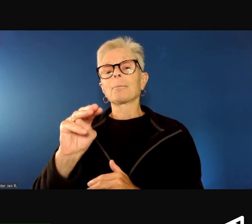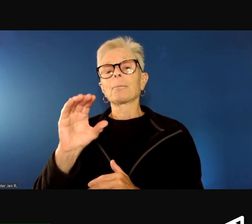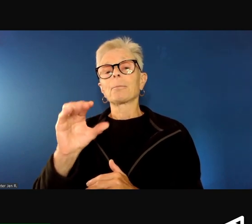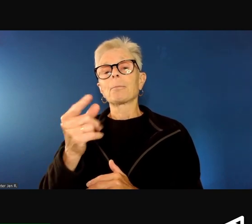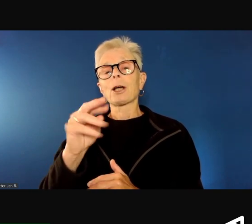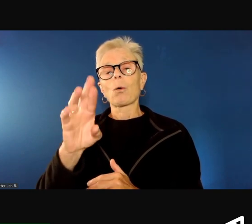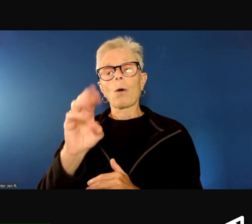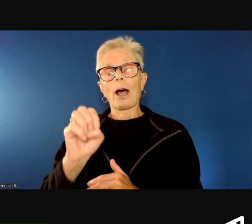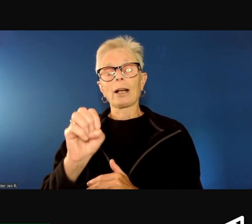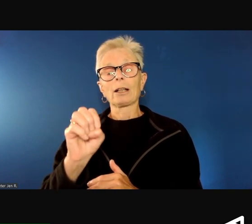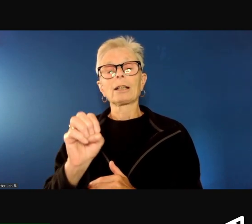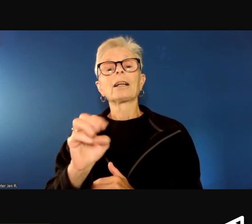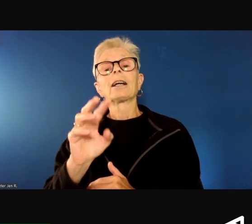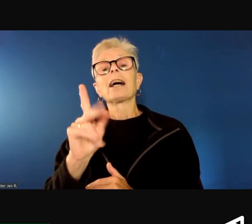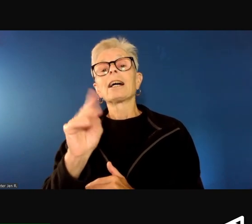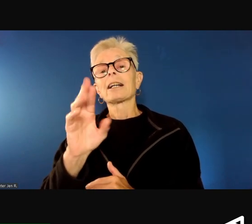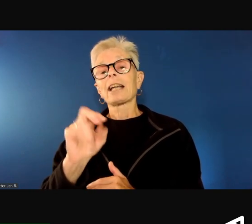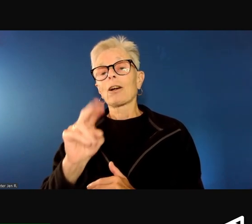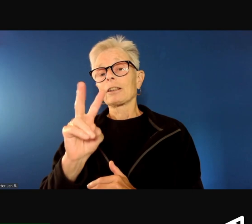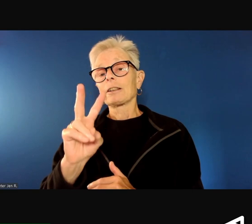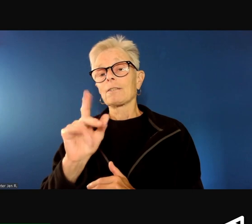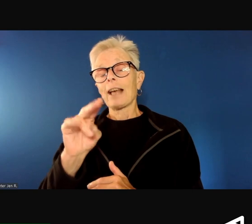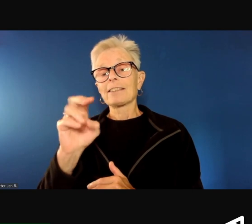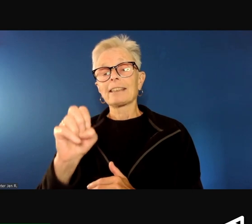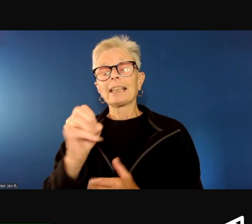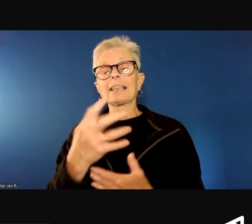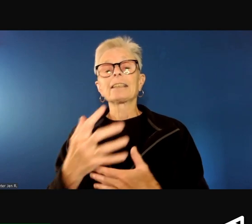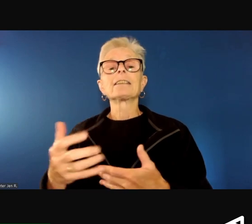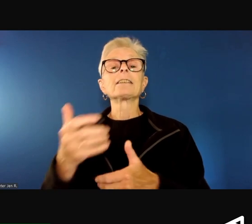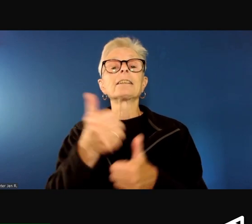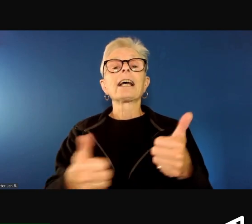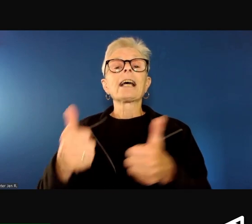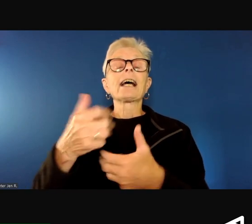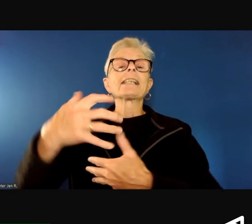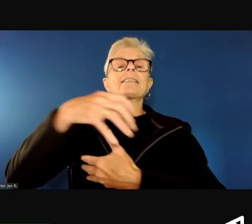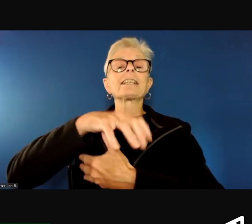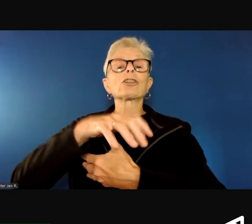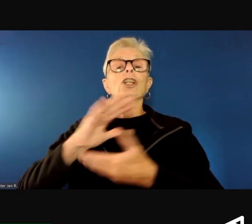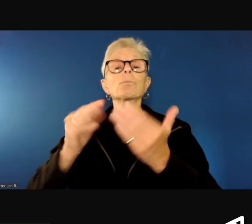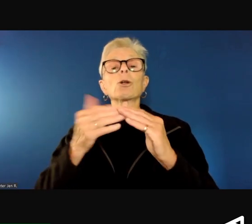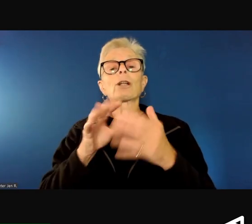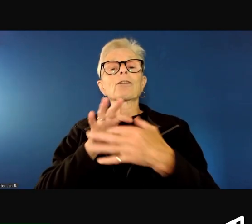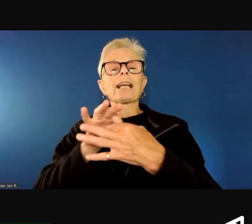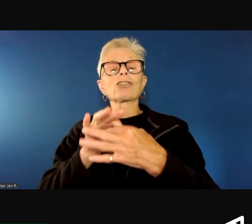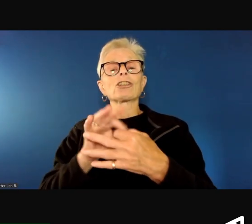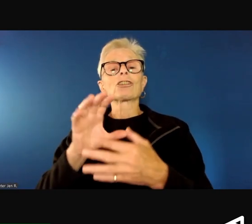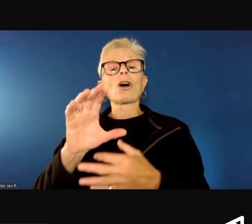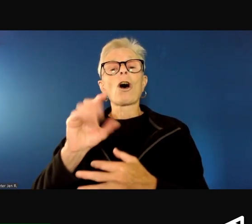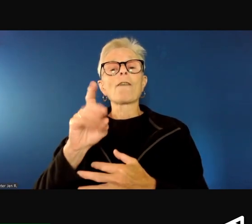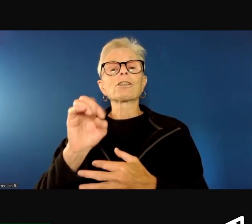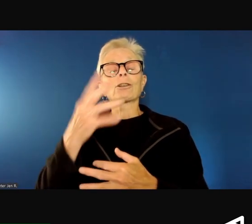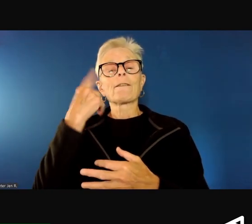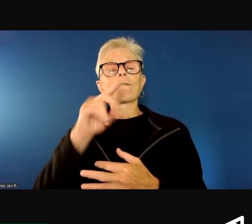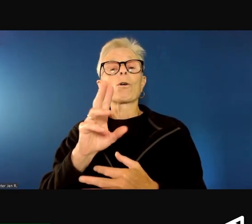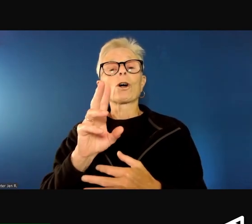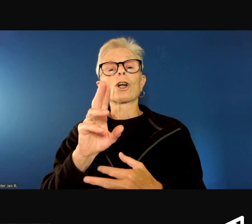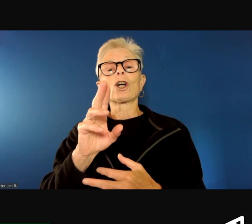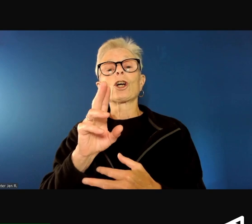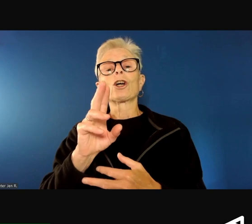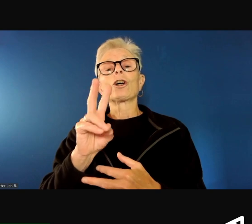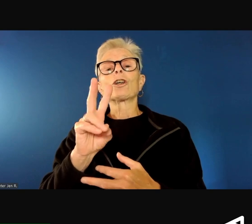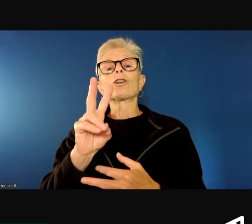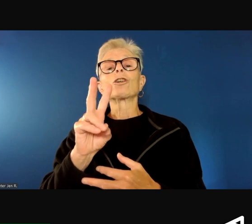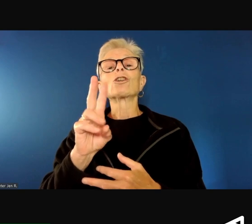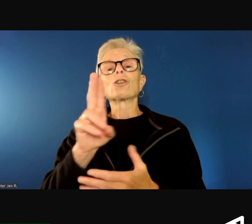Karen Vasteen, Senior Community Relations Officer for the University of Vermont Health Network